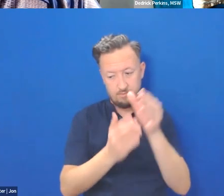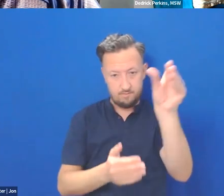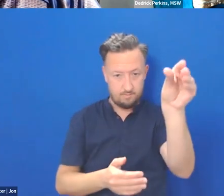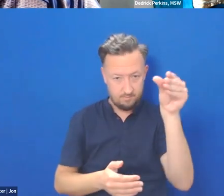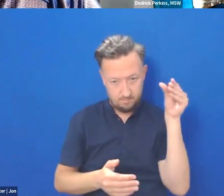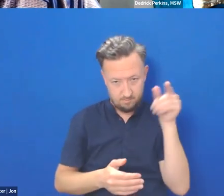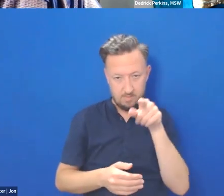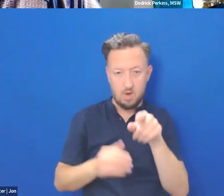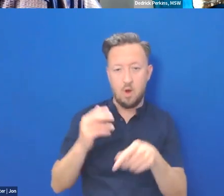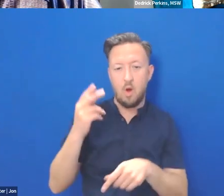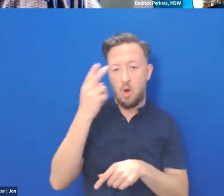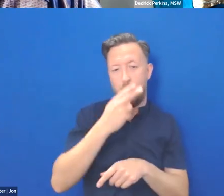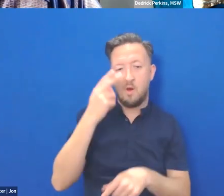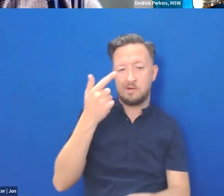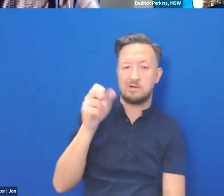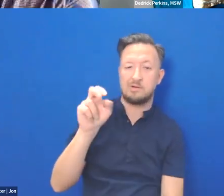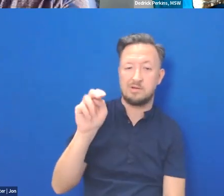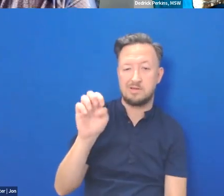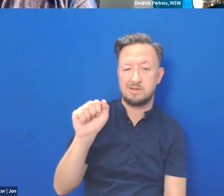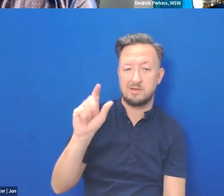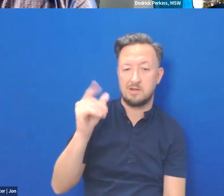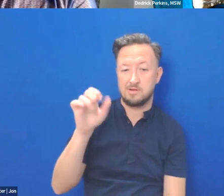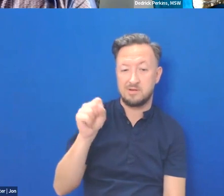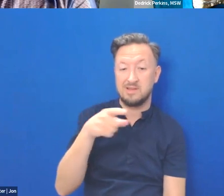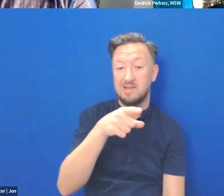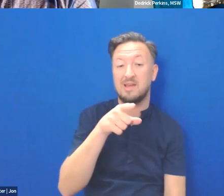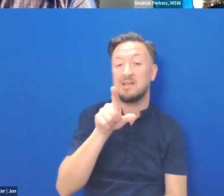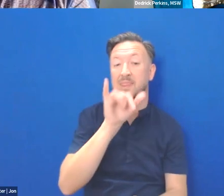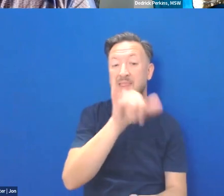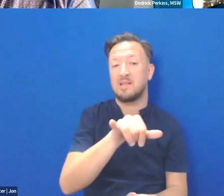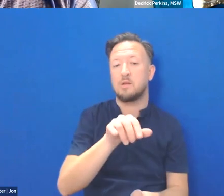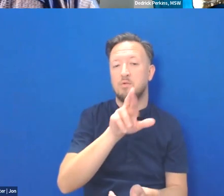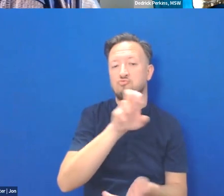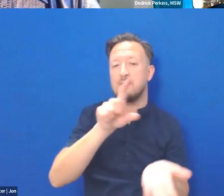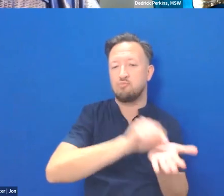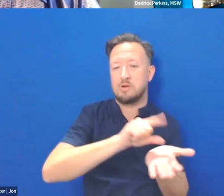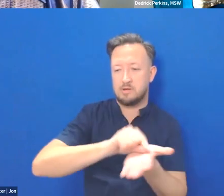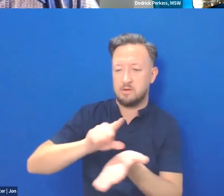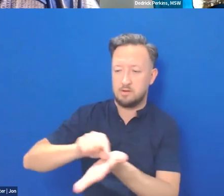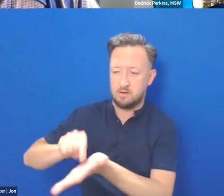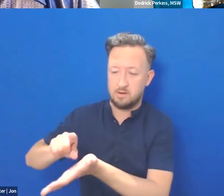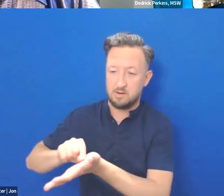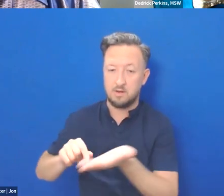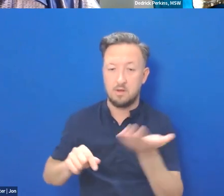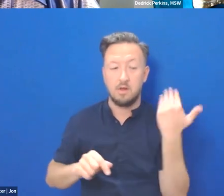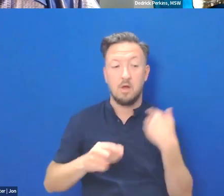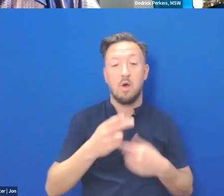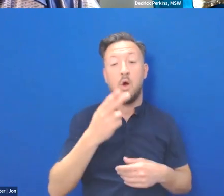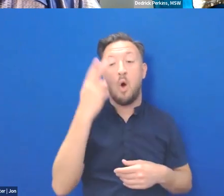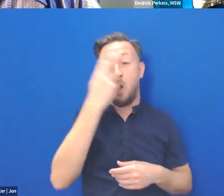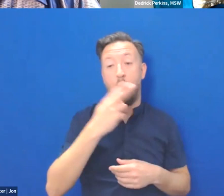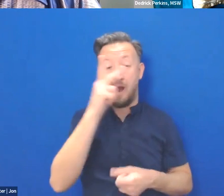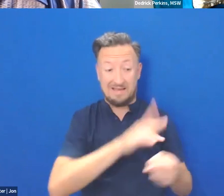Hawaiian Genealogies. Oh, wow. And these are reprints of genealogies from Hawaiian Kingdom newspapers.